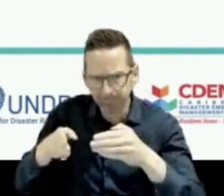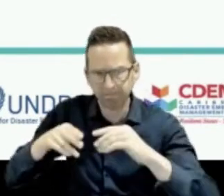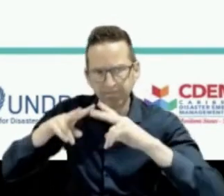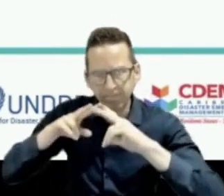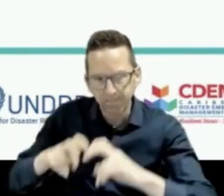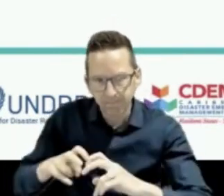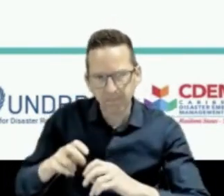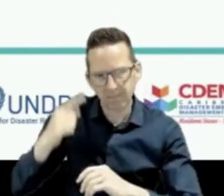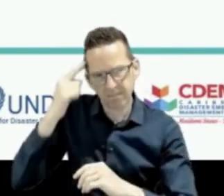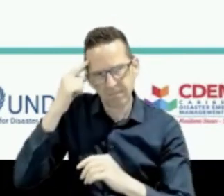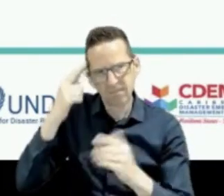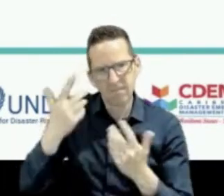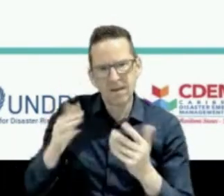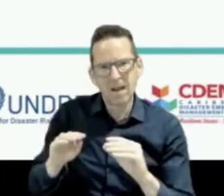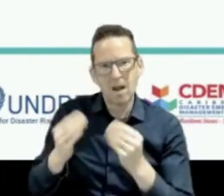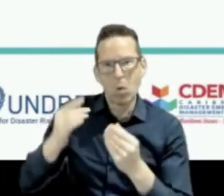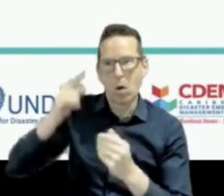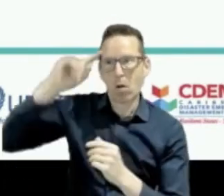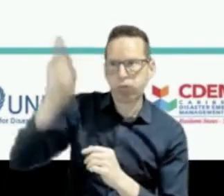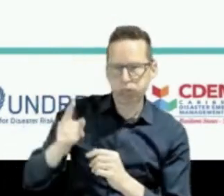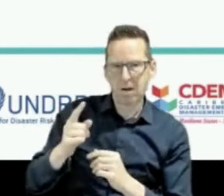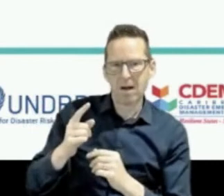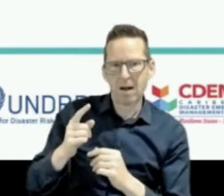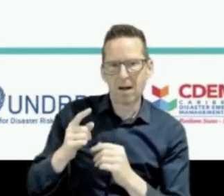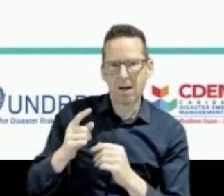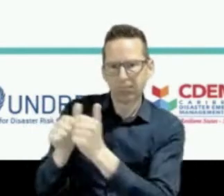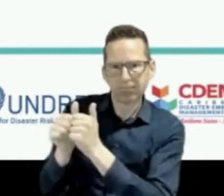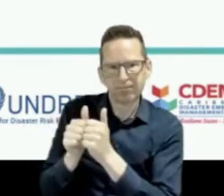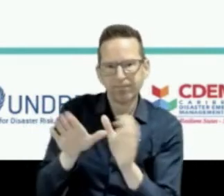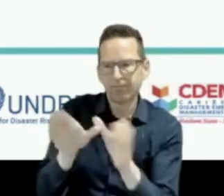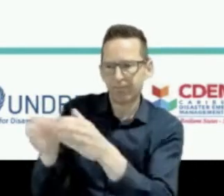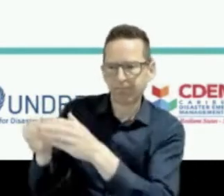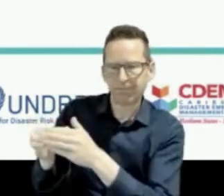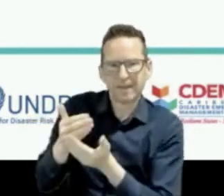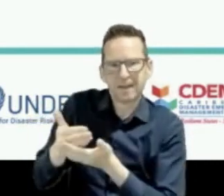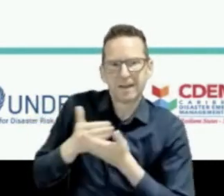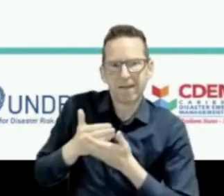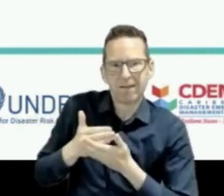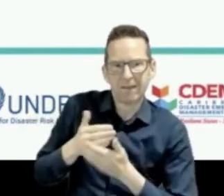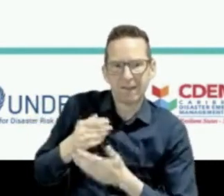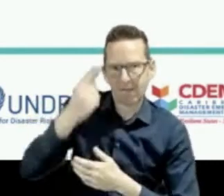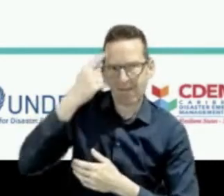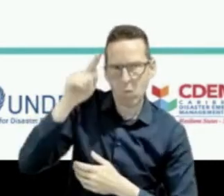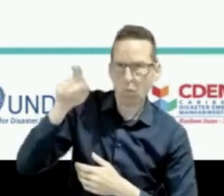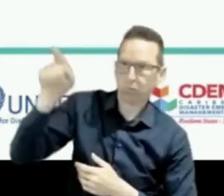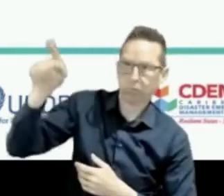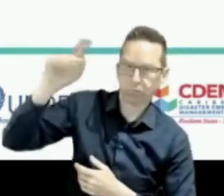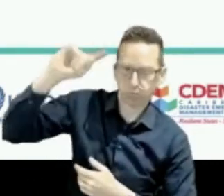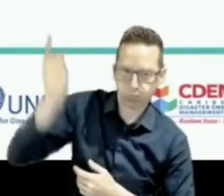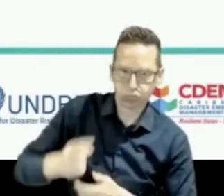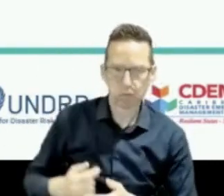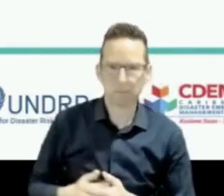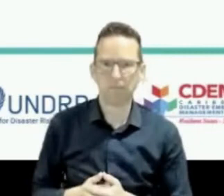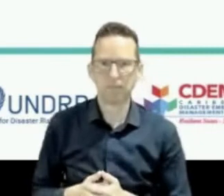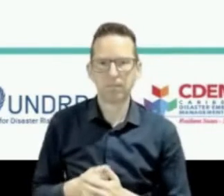and Protection Group. And that this needs investment in capacity development in lightning detection and early warning. So we need